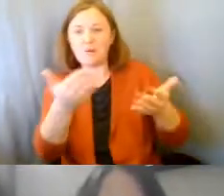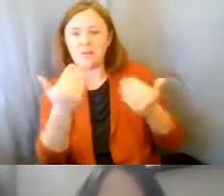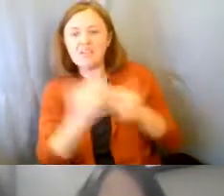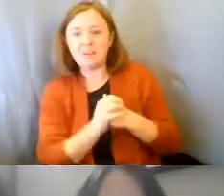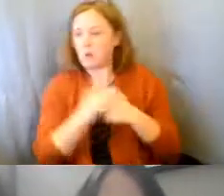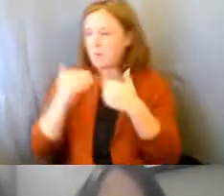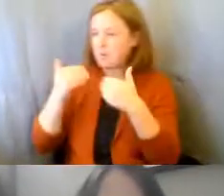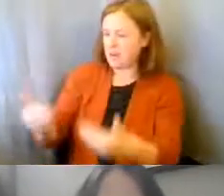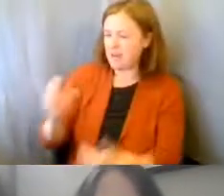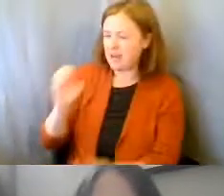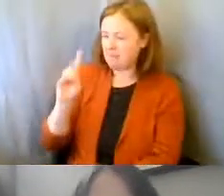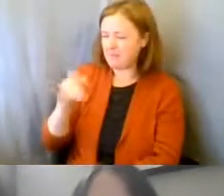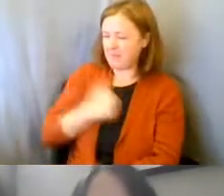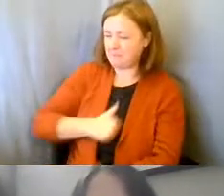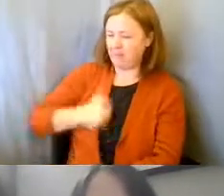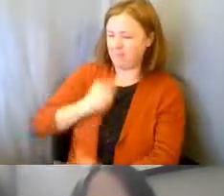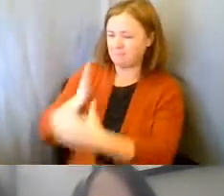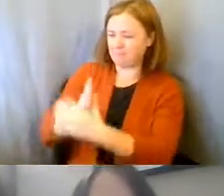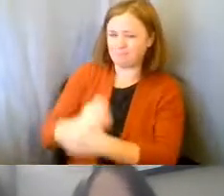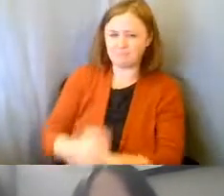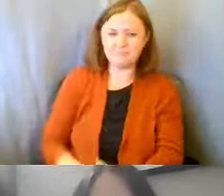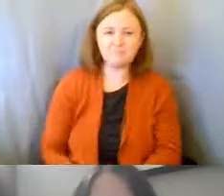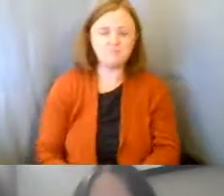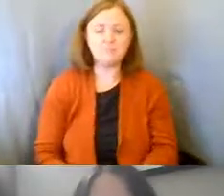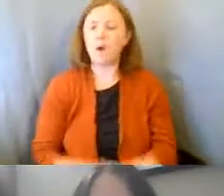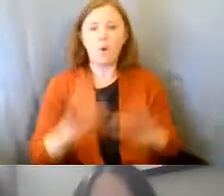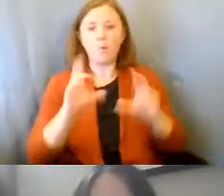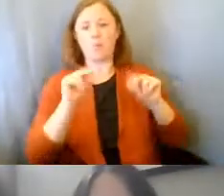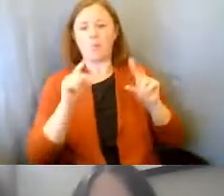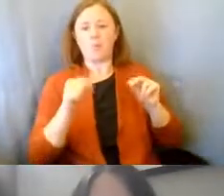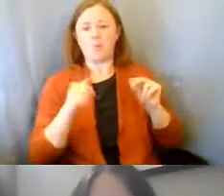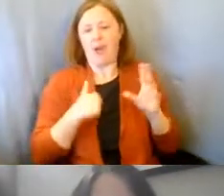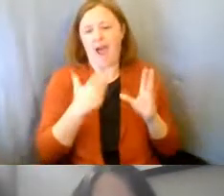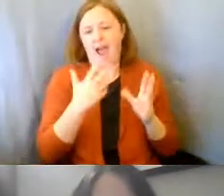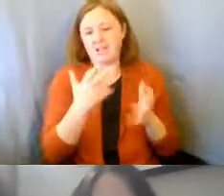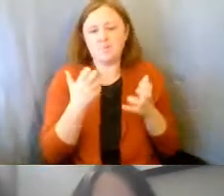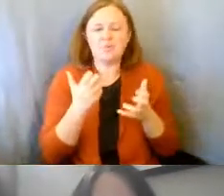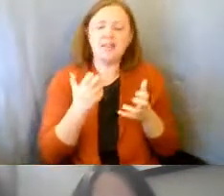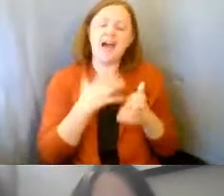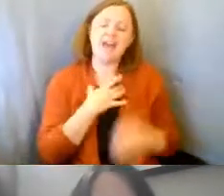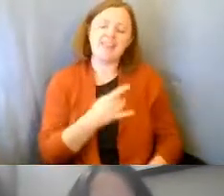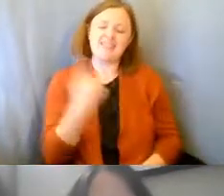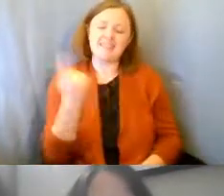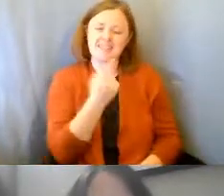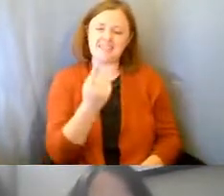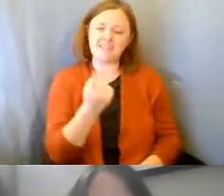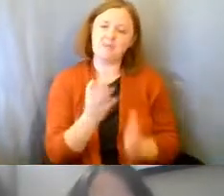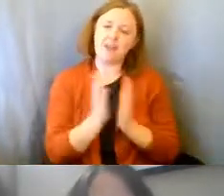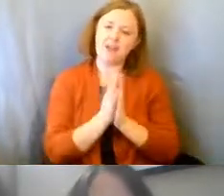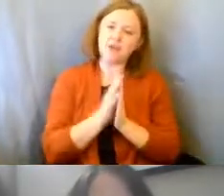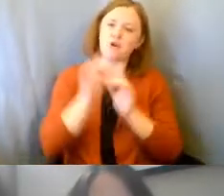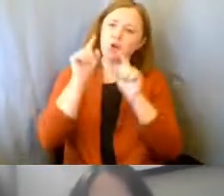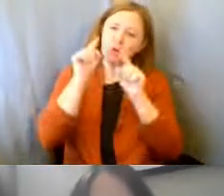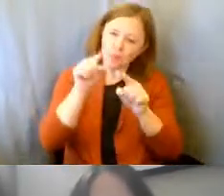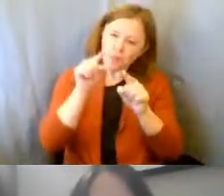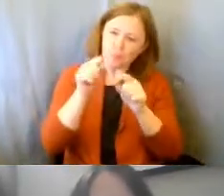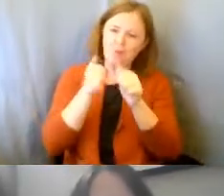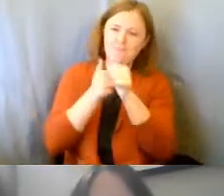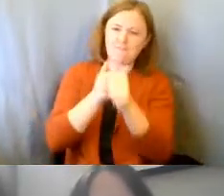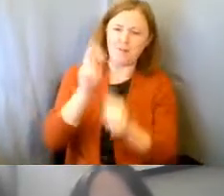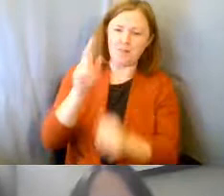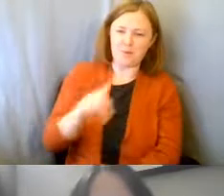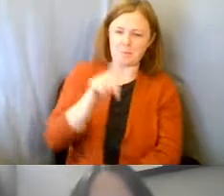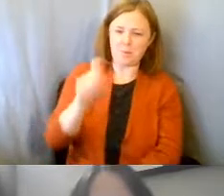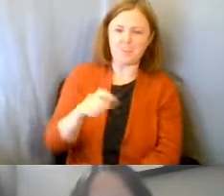Go ahead, Emily. I apologize. No, I was just going to say I like that someone asked you a follow-up question